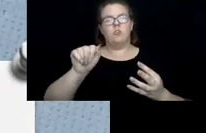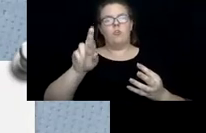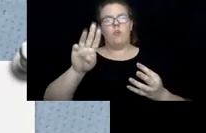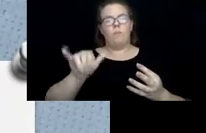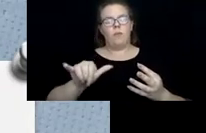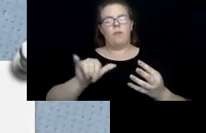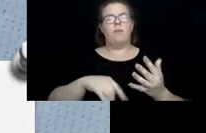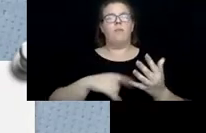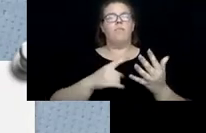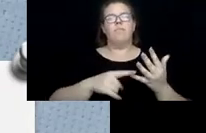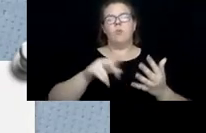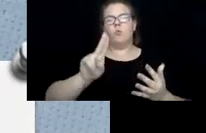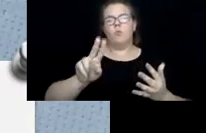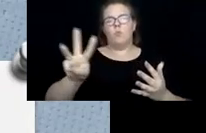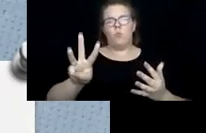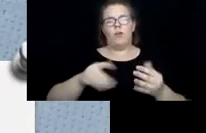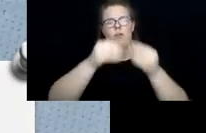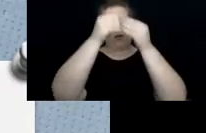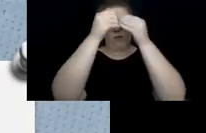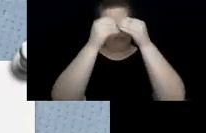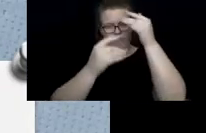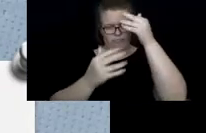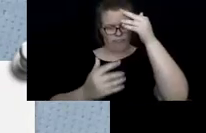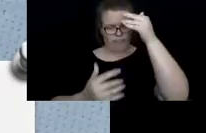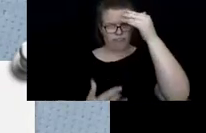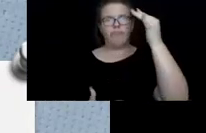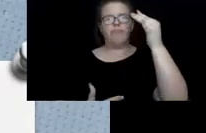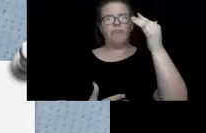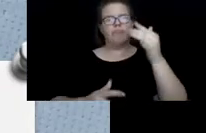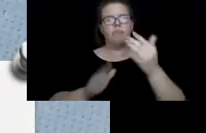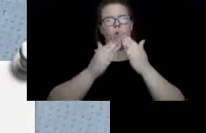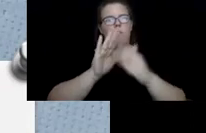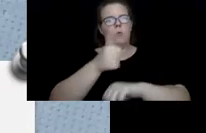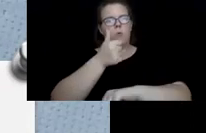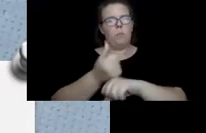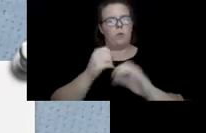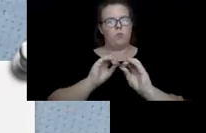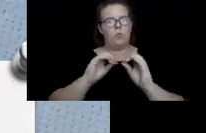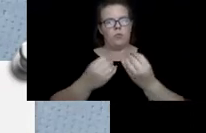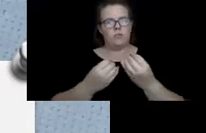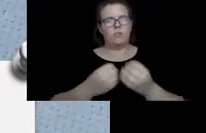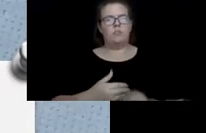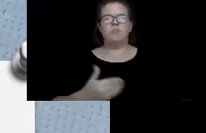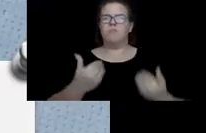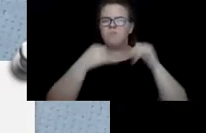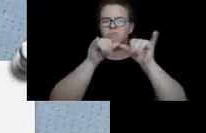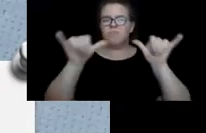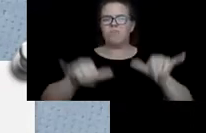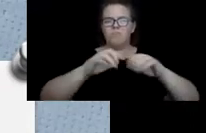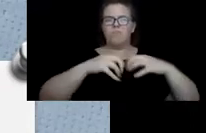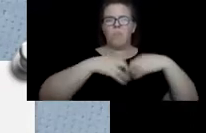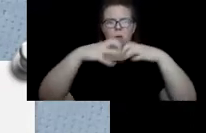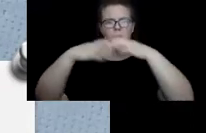the United Way, and many, many other community-based organizations, systems were set up and put in place